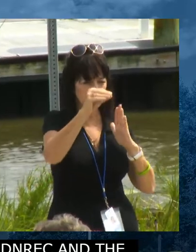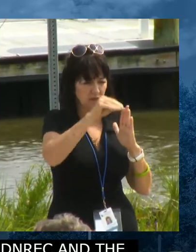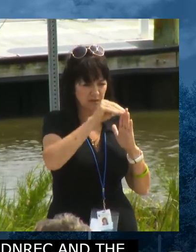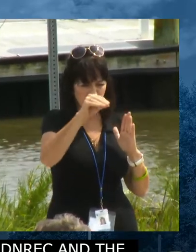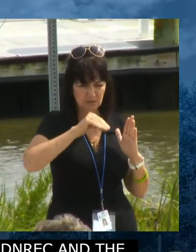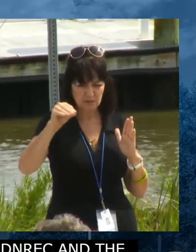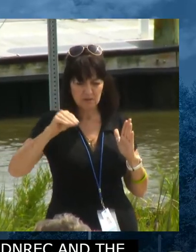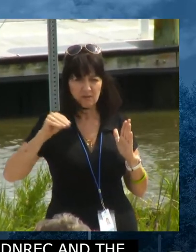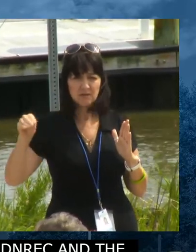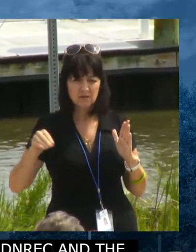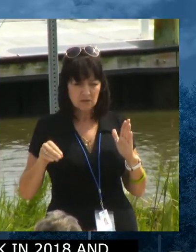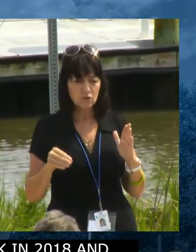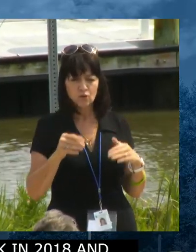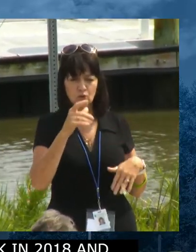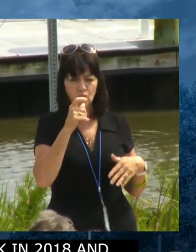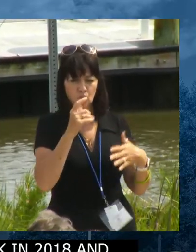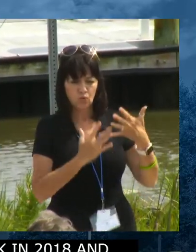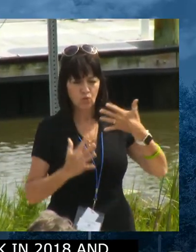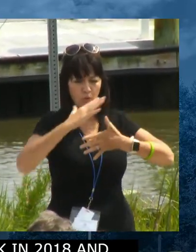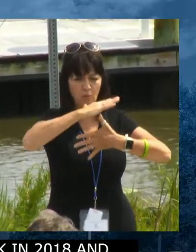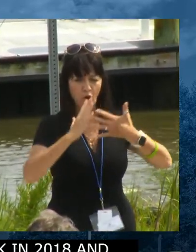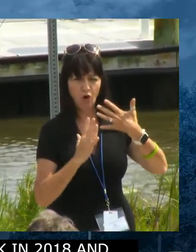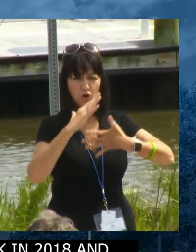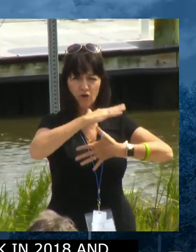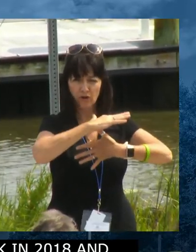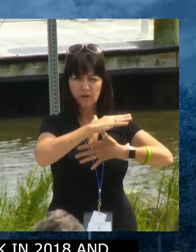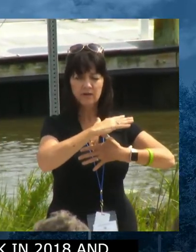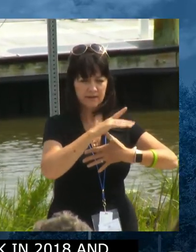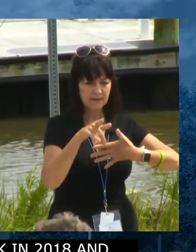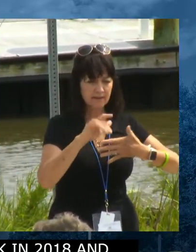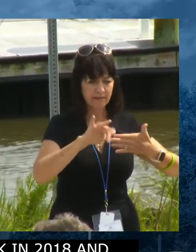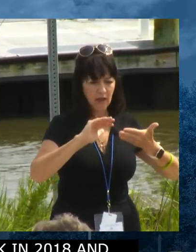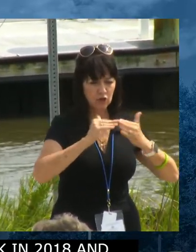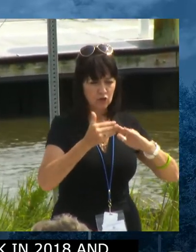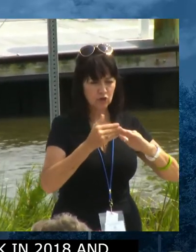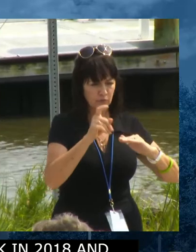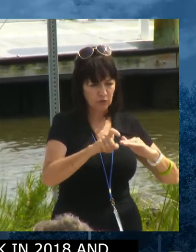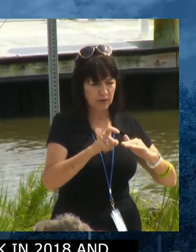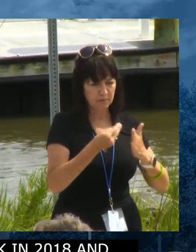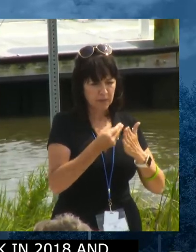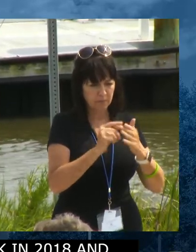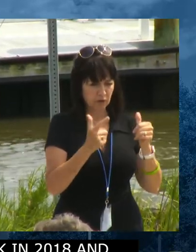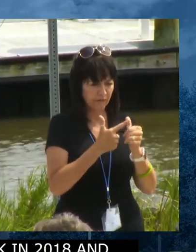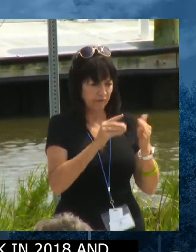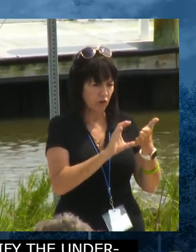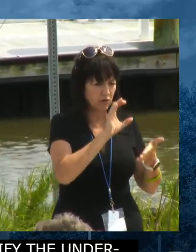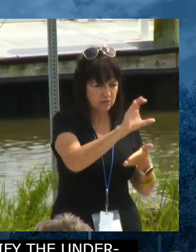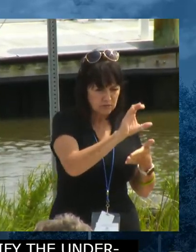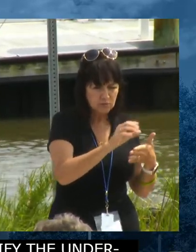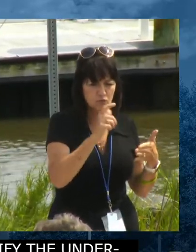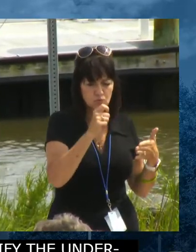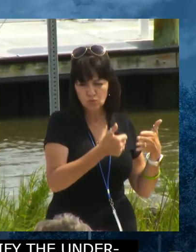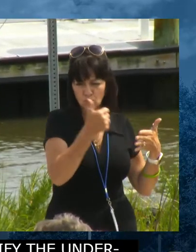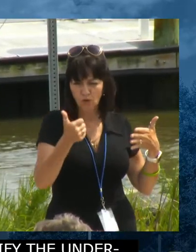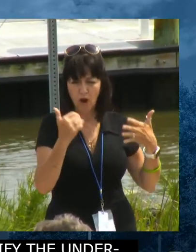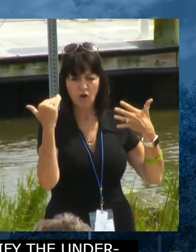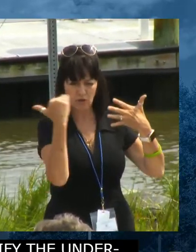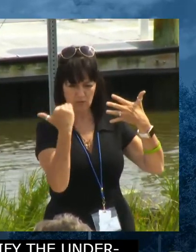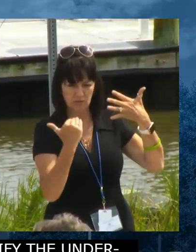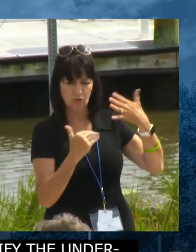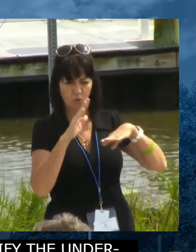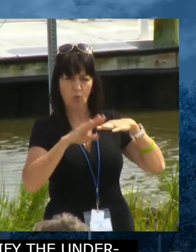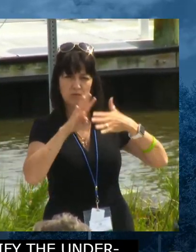how do we rank those communities? And how do we actually get money into those communities? And so over the last couple of years,